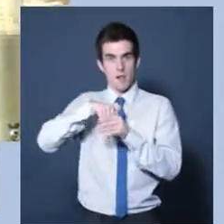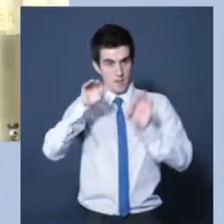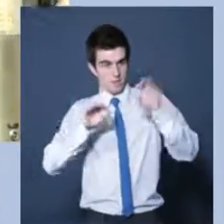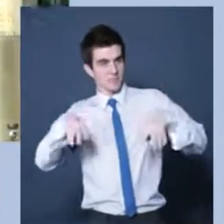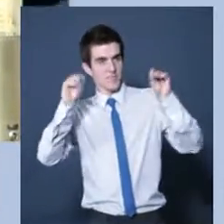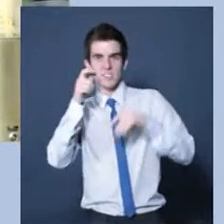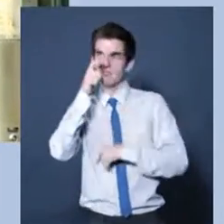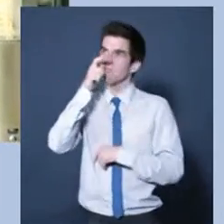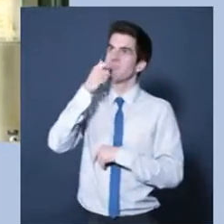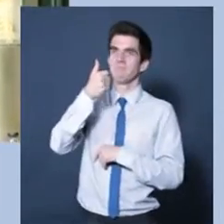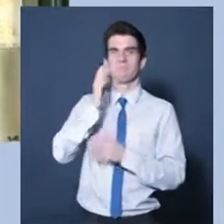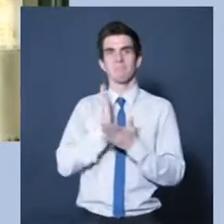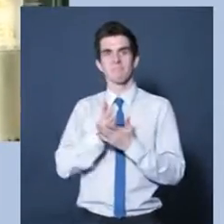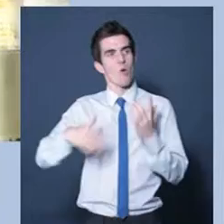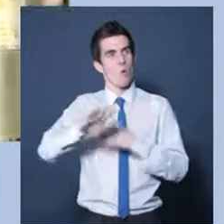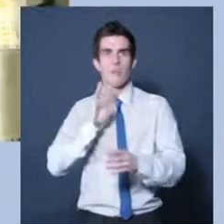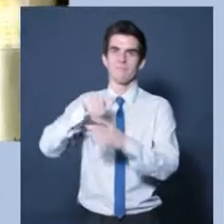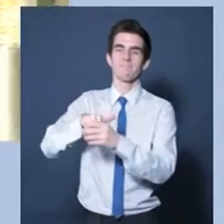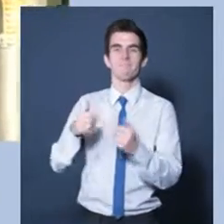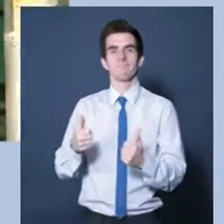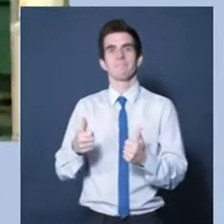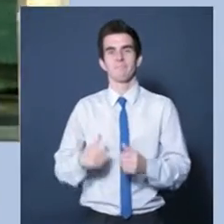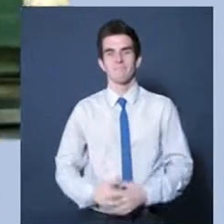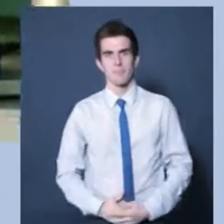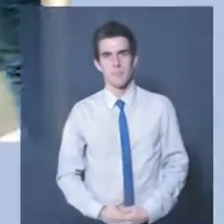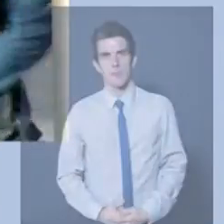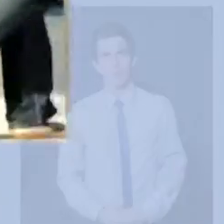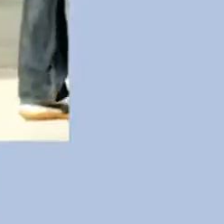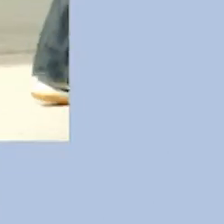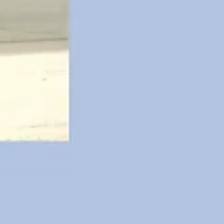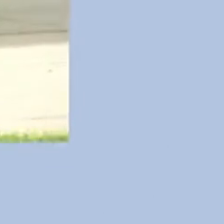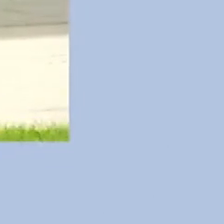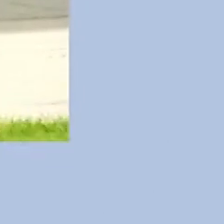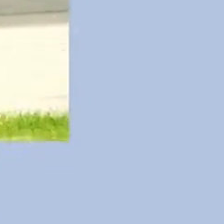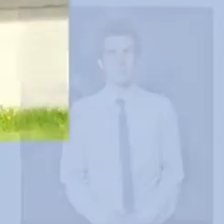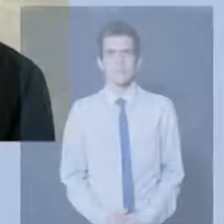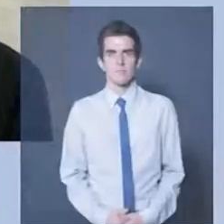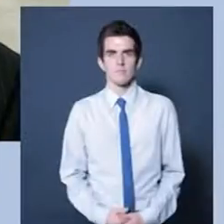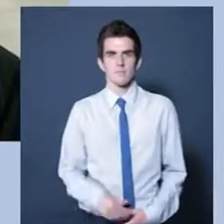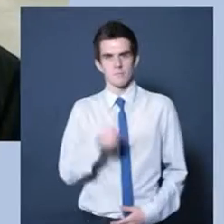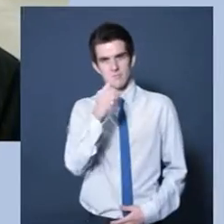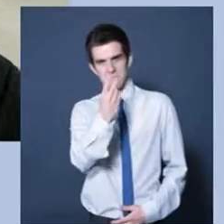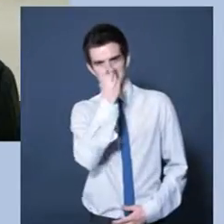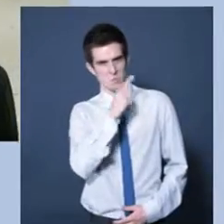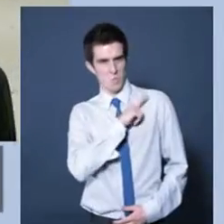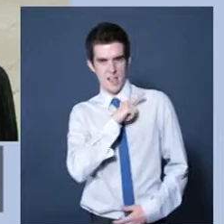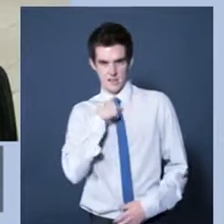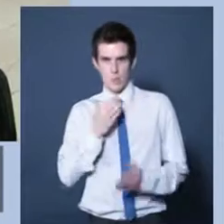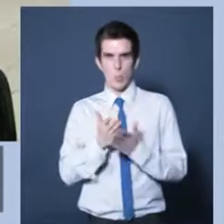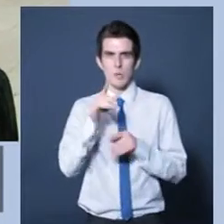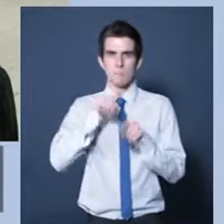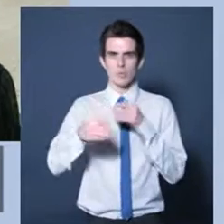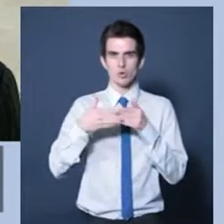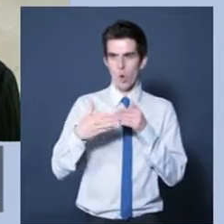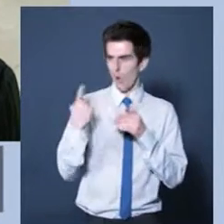function in the way that it was actually intended to function, where people can get the very best from it. You might ask why there's a special